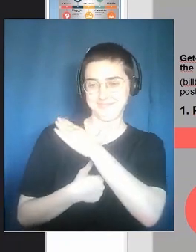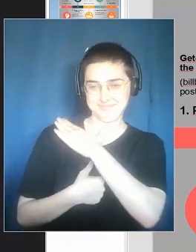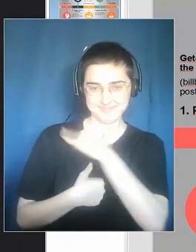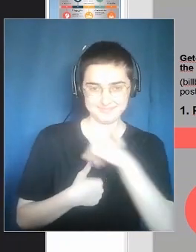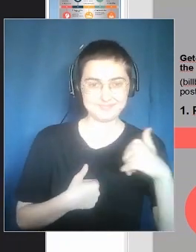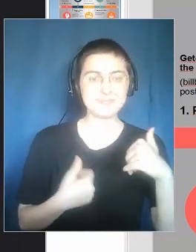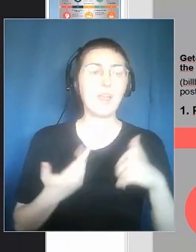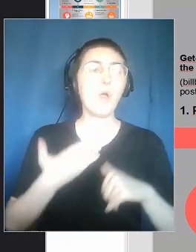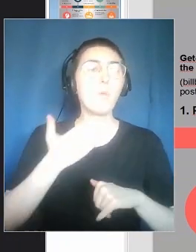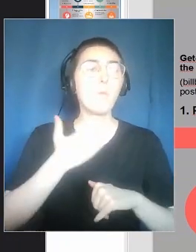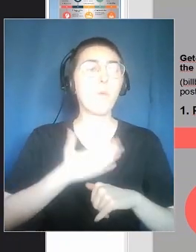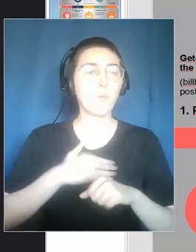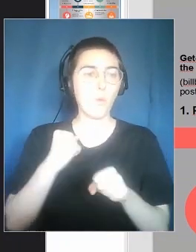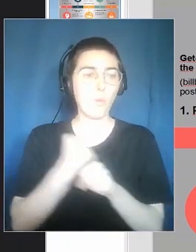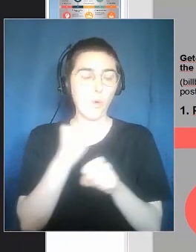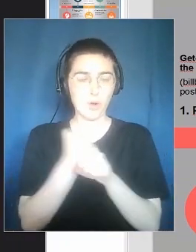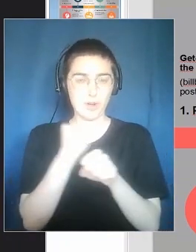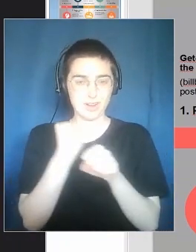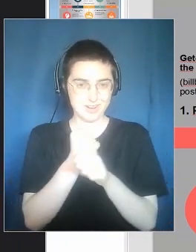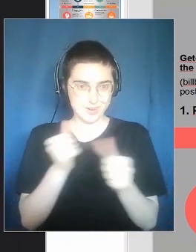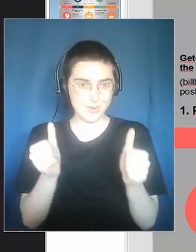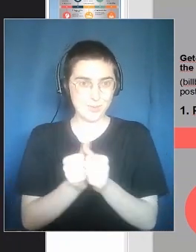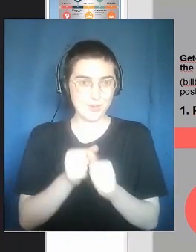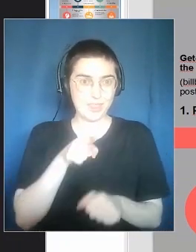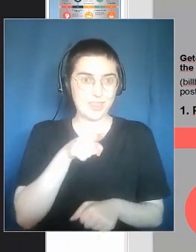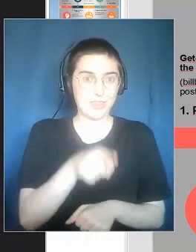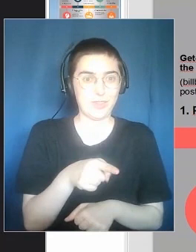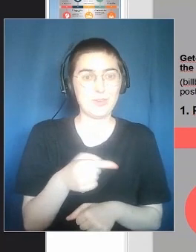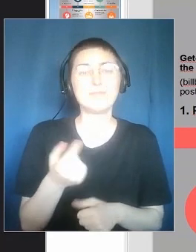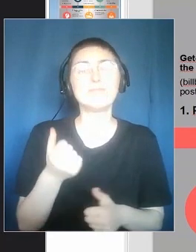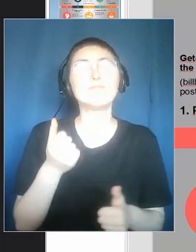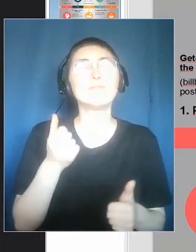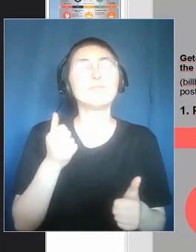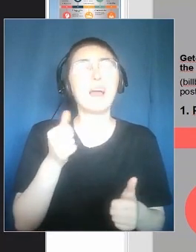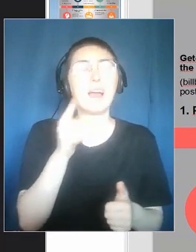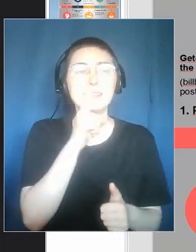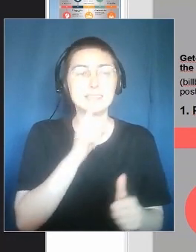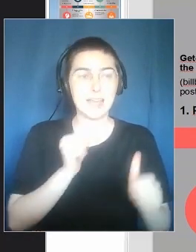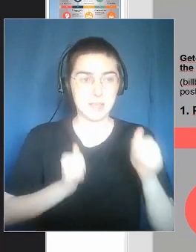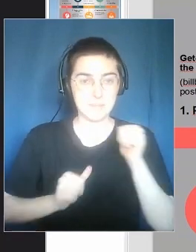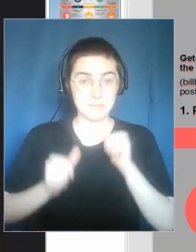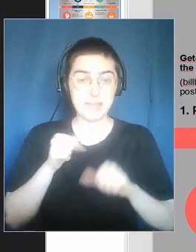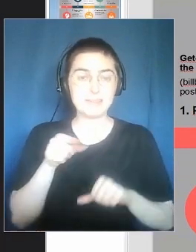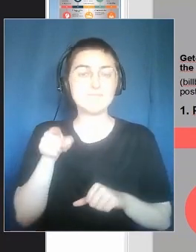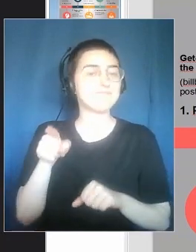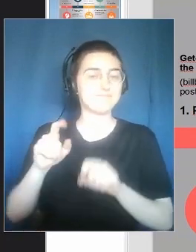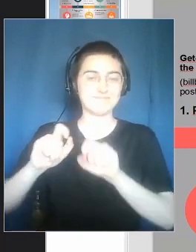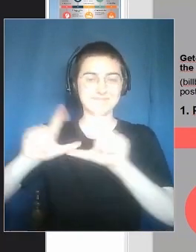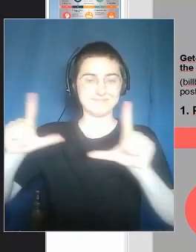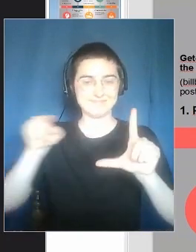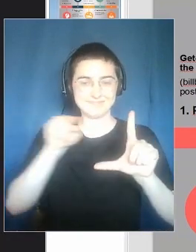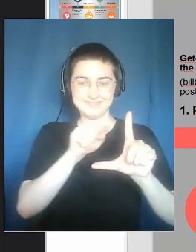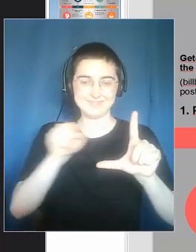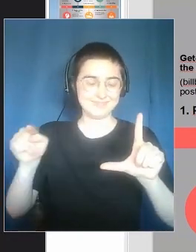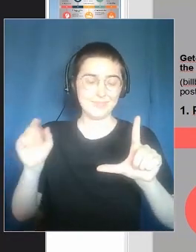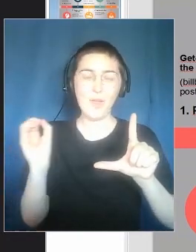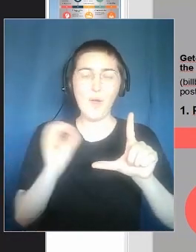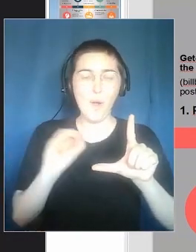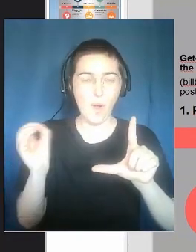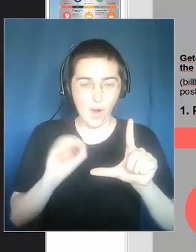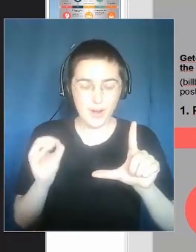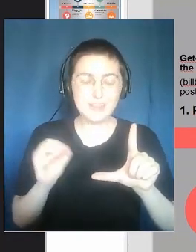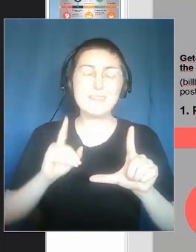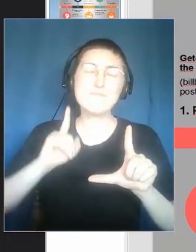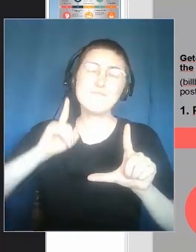So in the first part, we can see that this